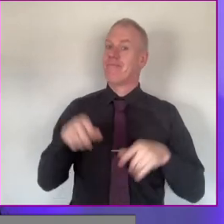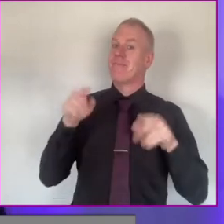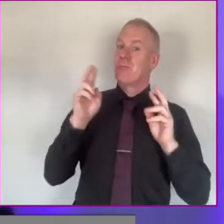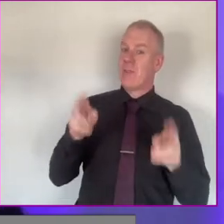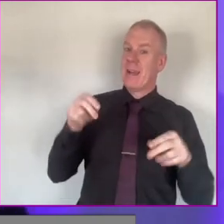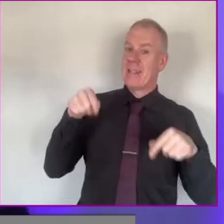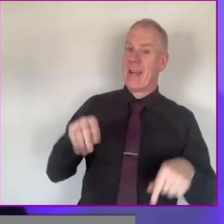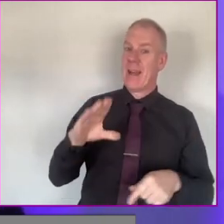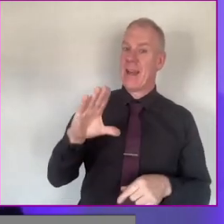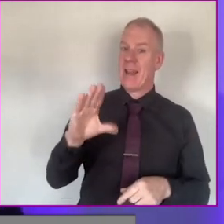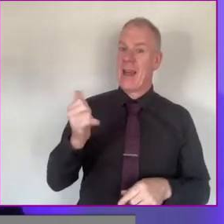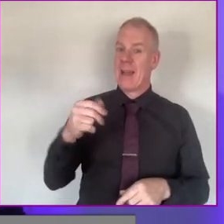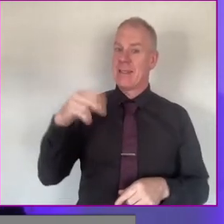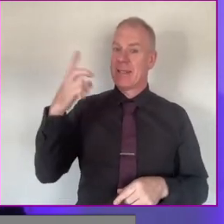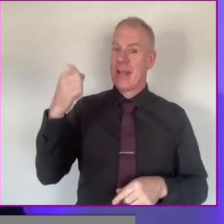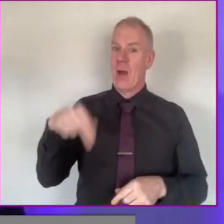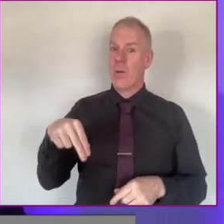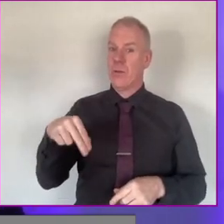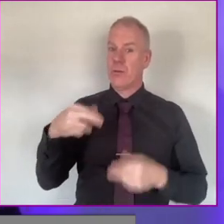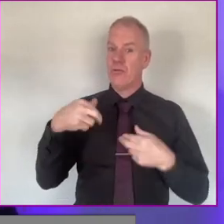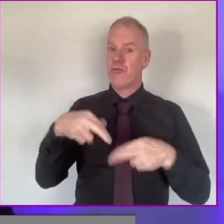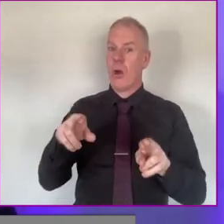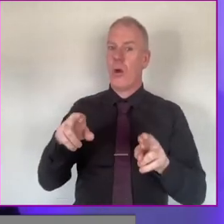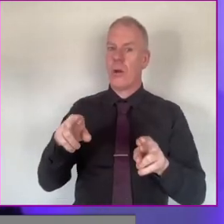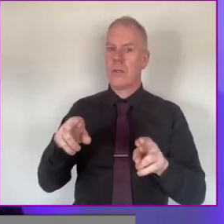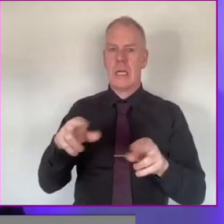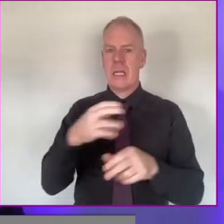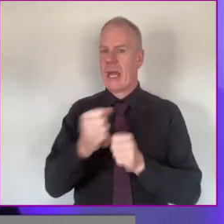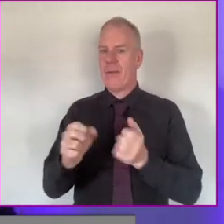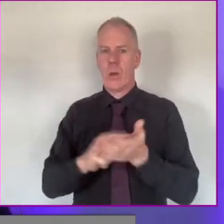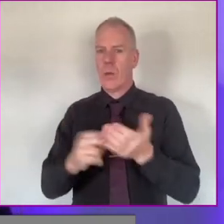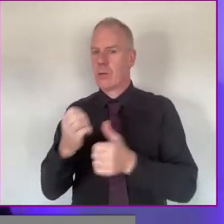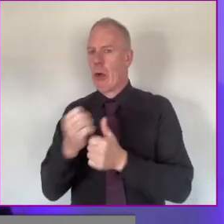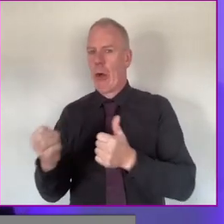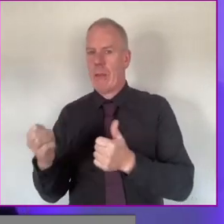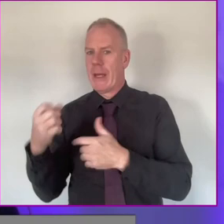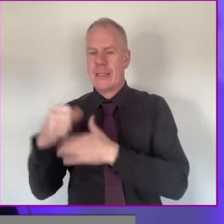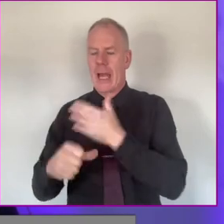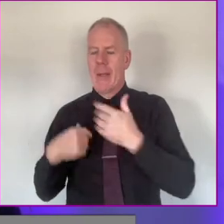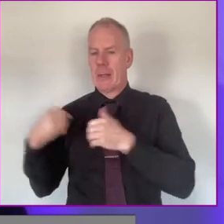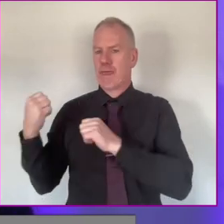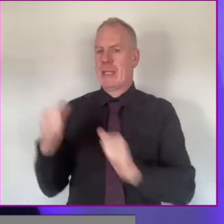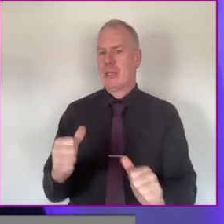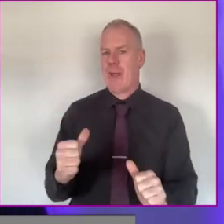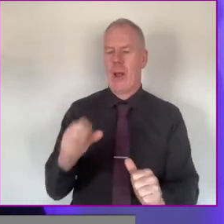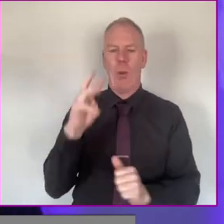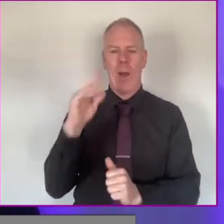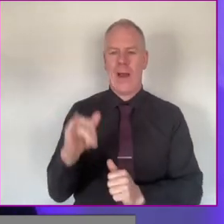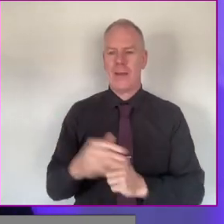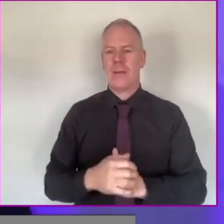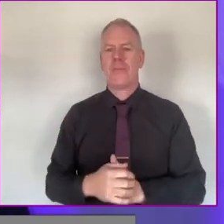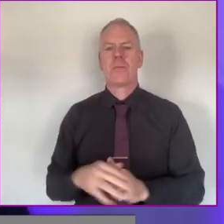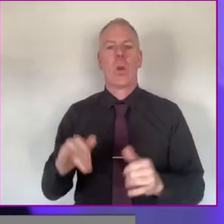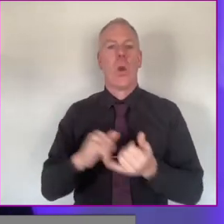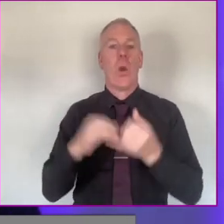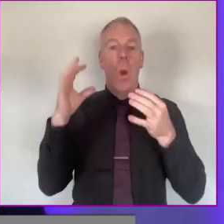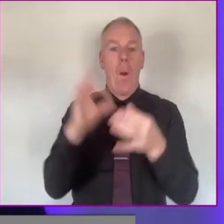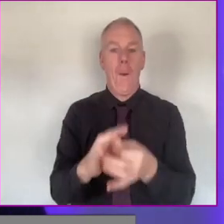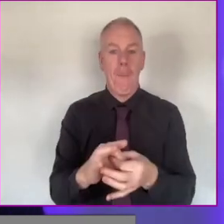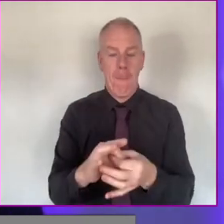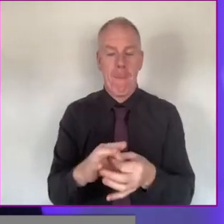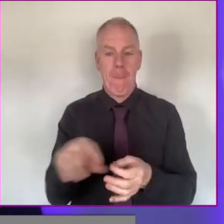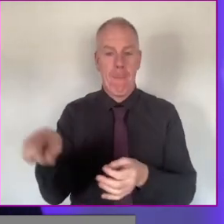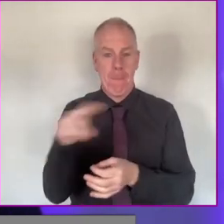it's ironic that we are in Lansdowne Road today. I don't call it the other name. I'm a traditionalist. And for the purposes of